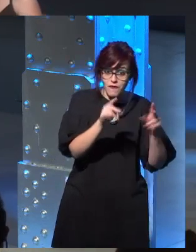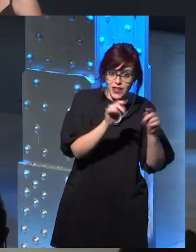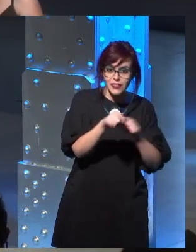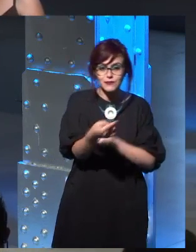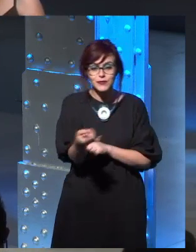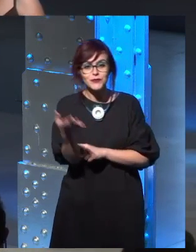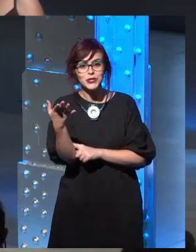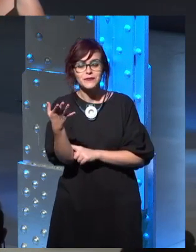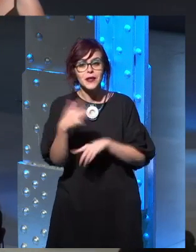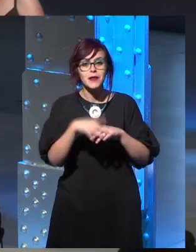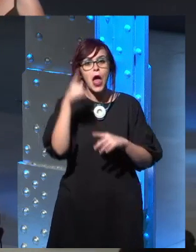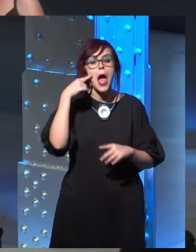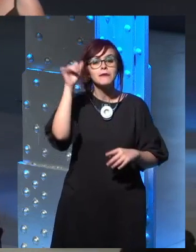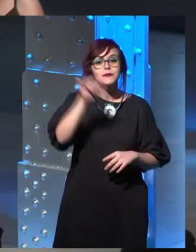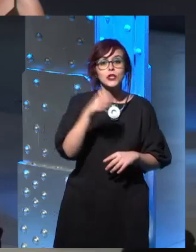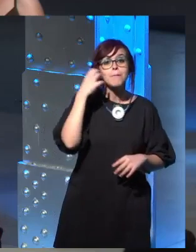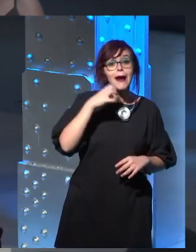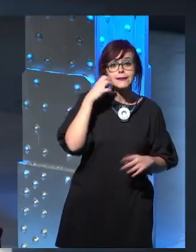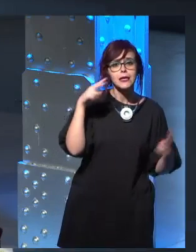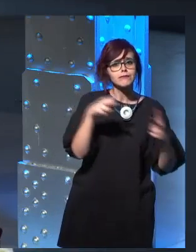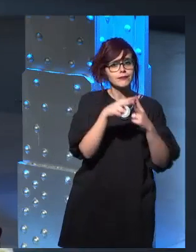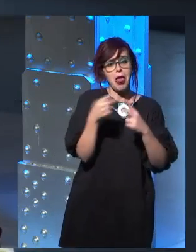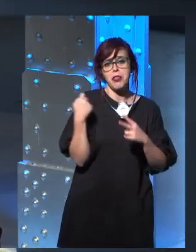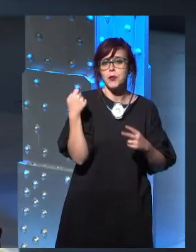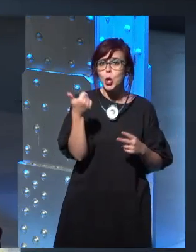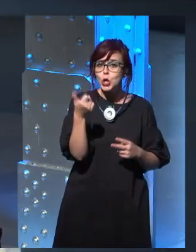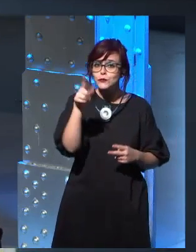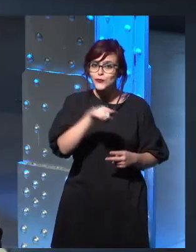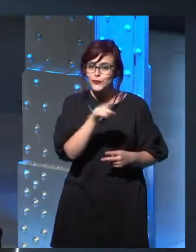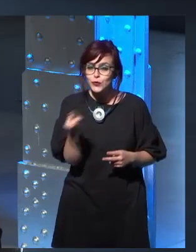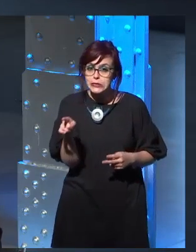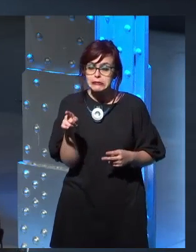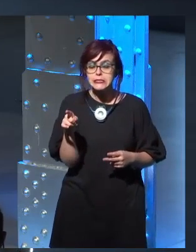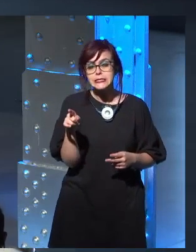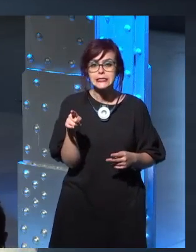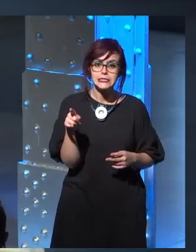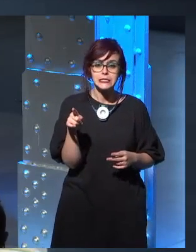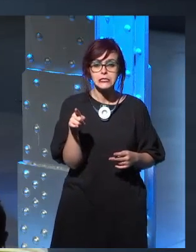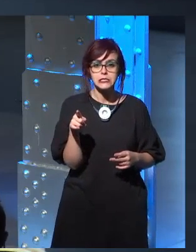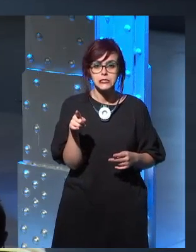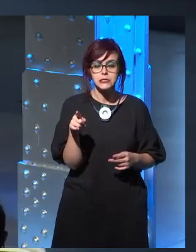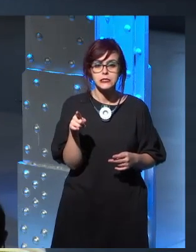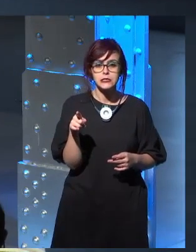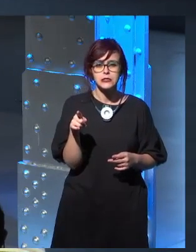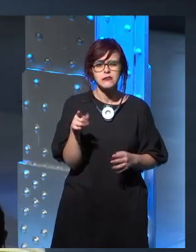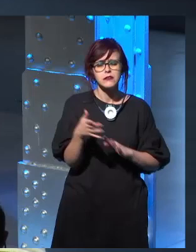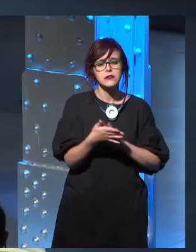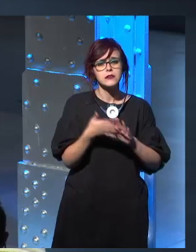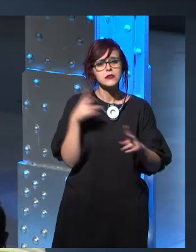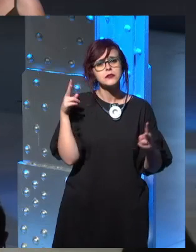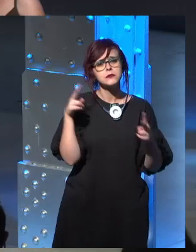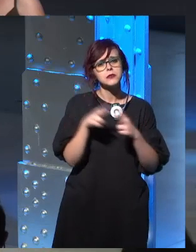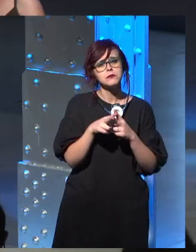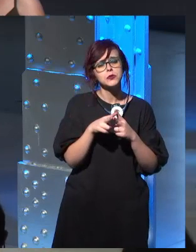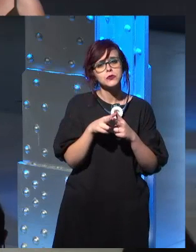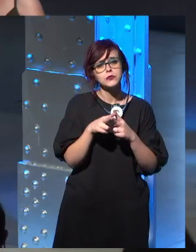Have you seen Martin lately? Um, we saw him last,